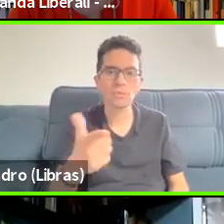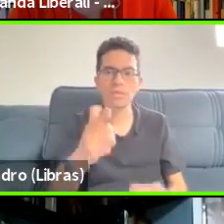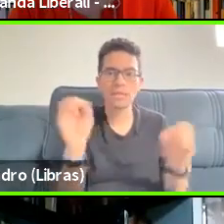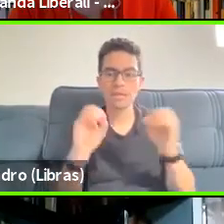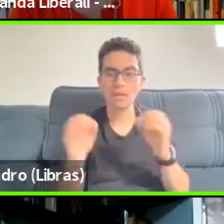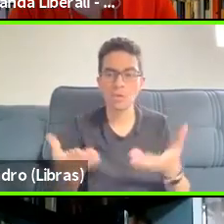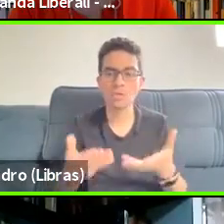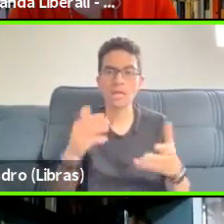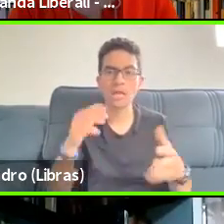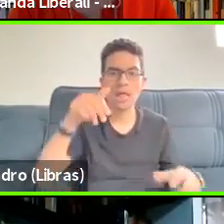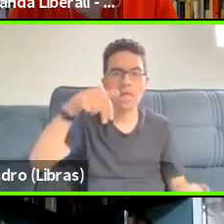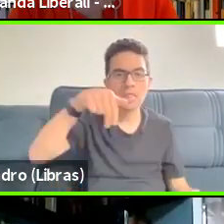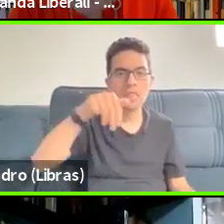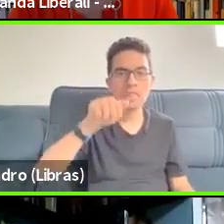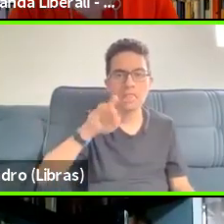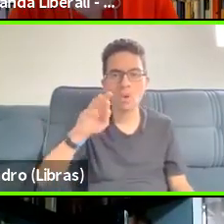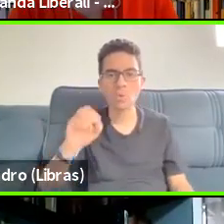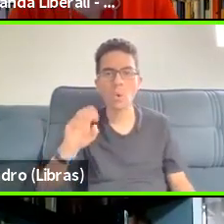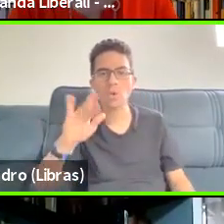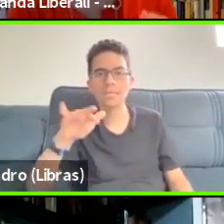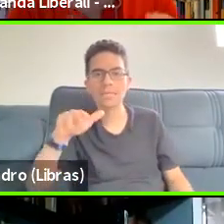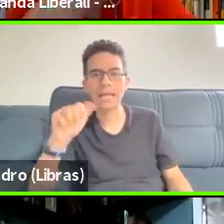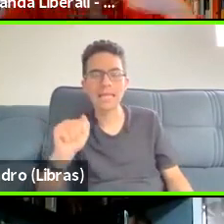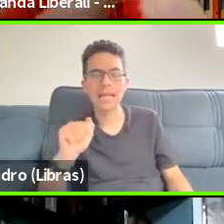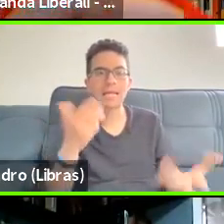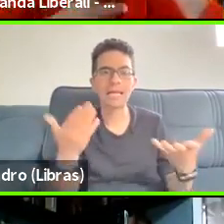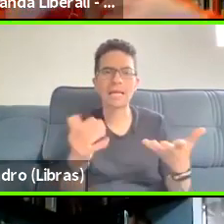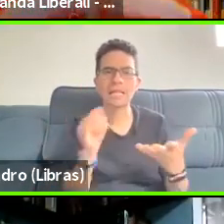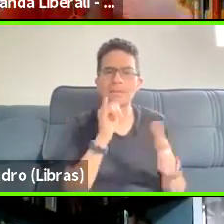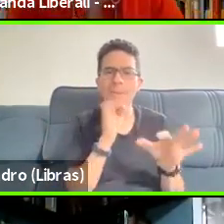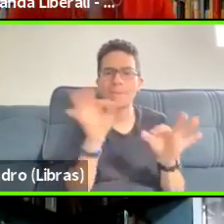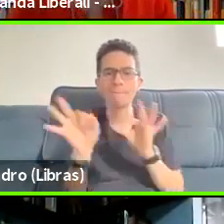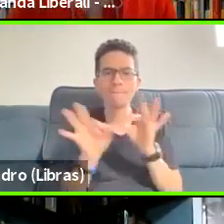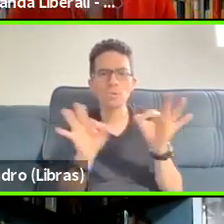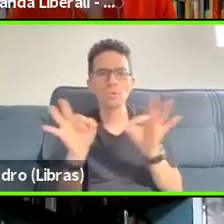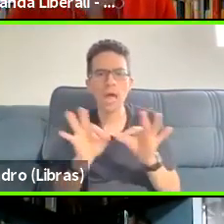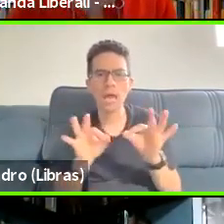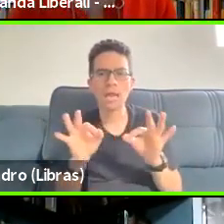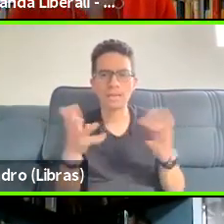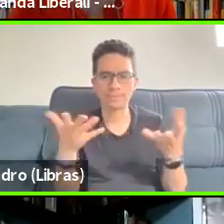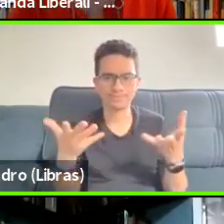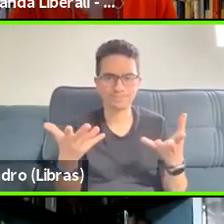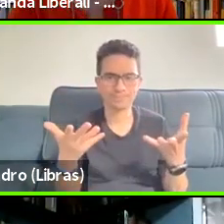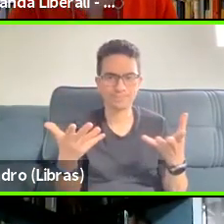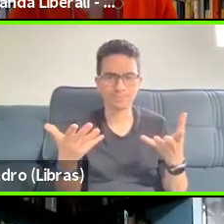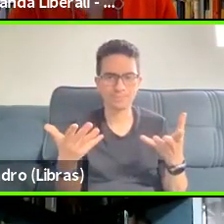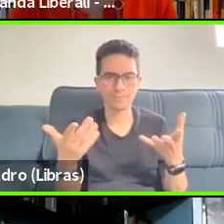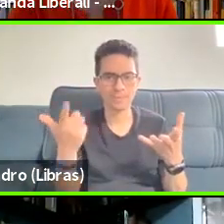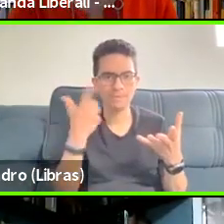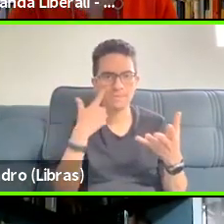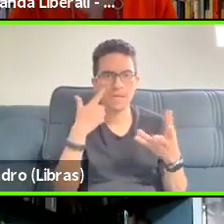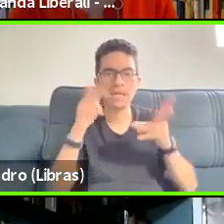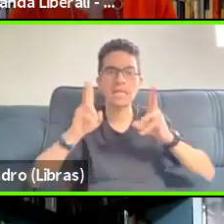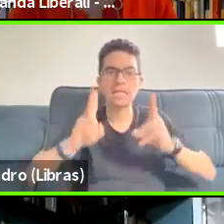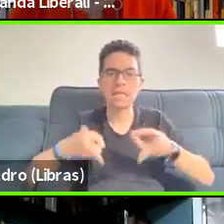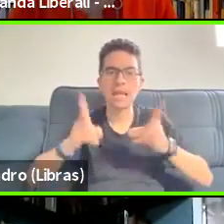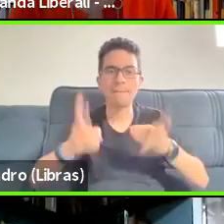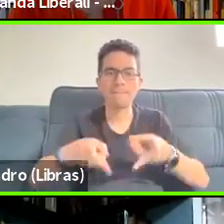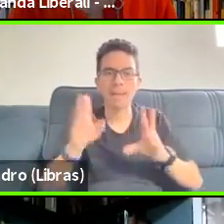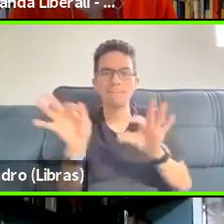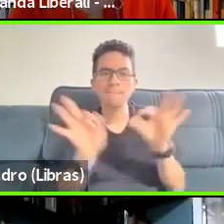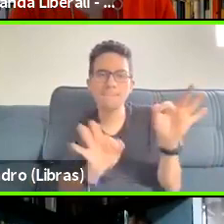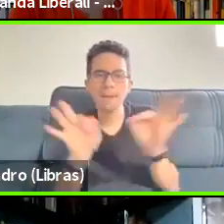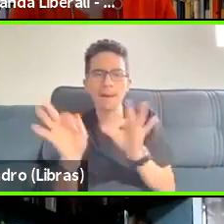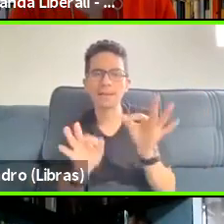so modular that it's not constantly being, um, sort of orchestrated and co co, um, occurring with other things.